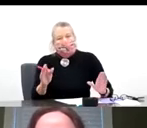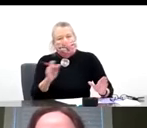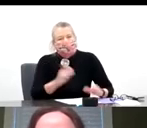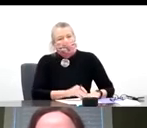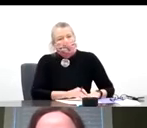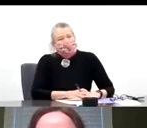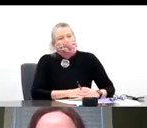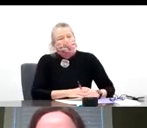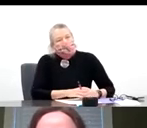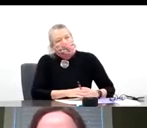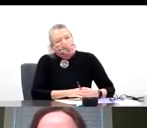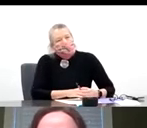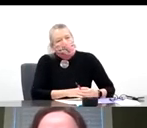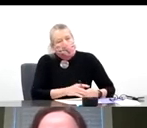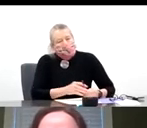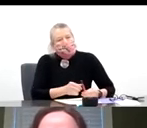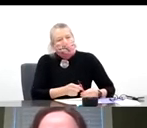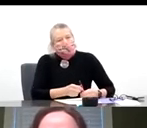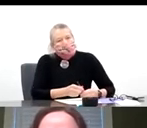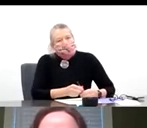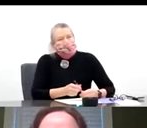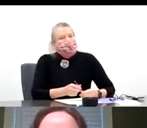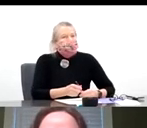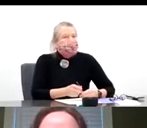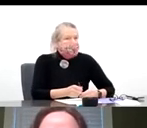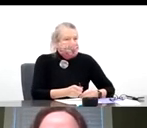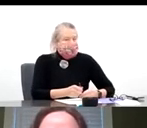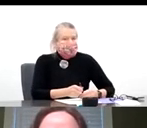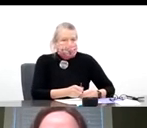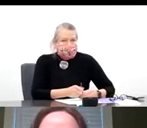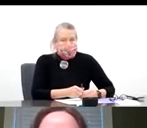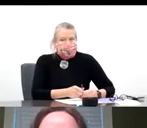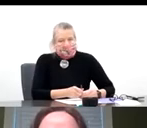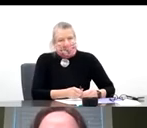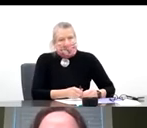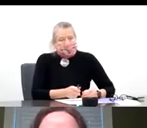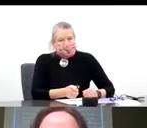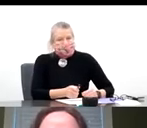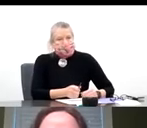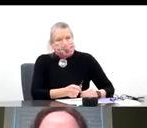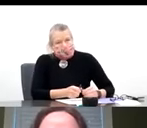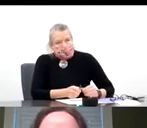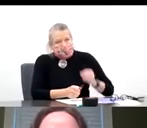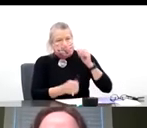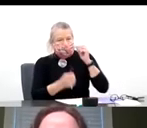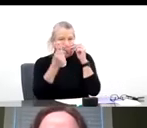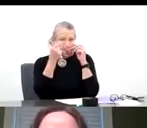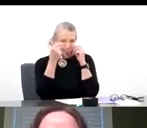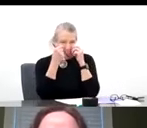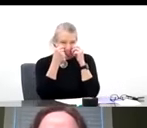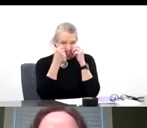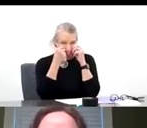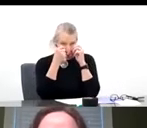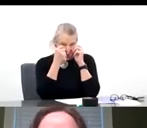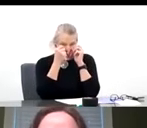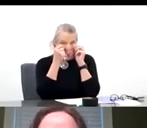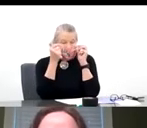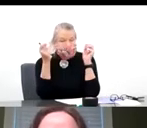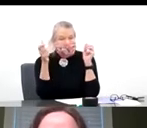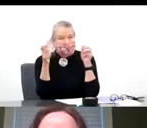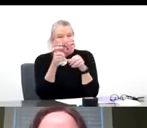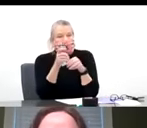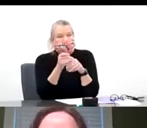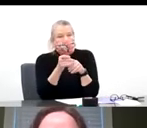start his taped remarks, is just give you a little idea of the format. After Dr. Fauci's talk, Dr.